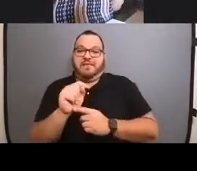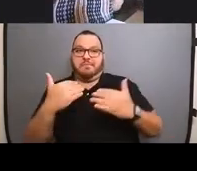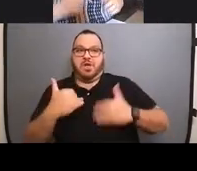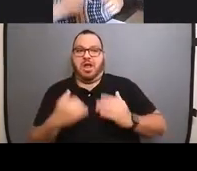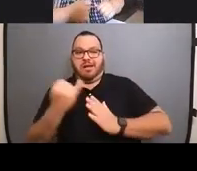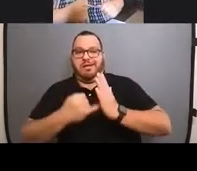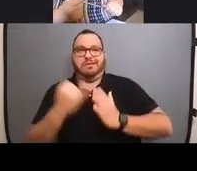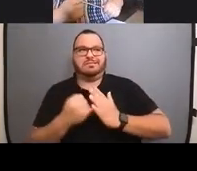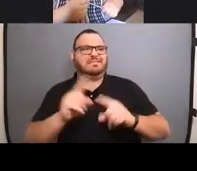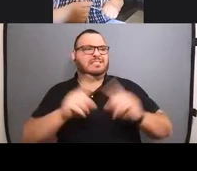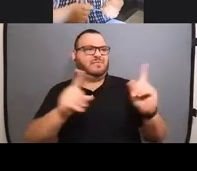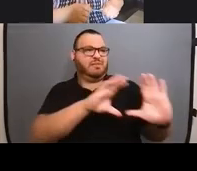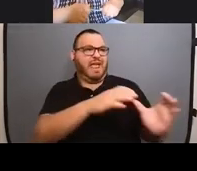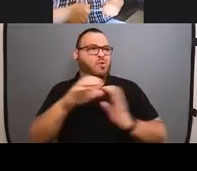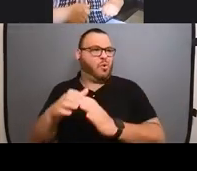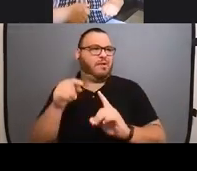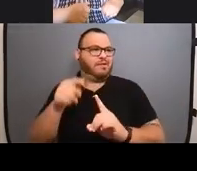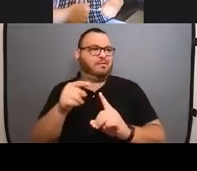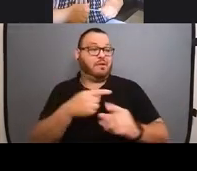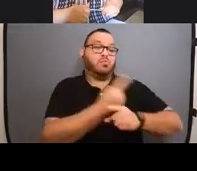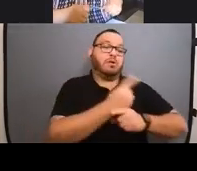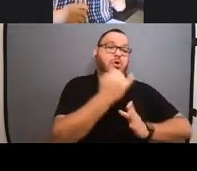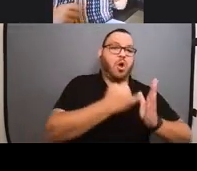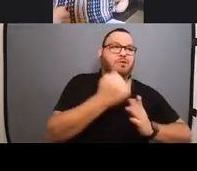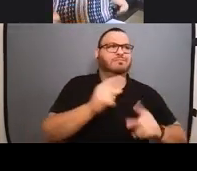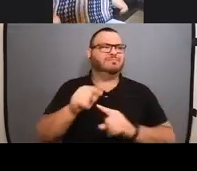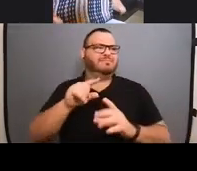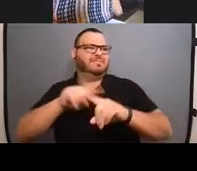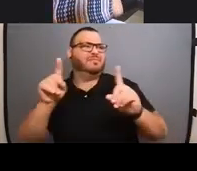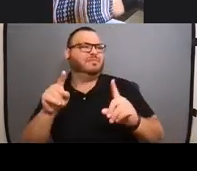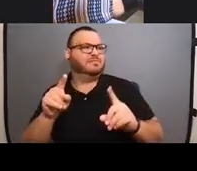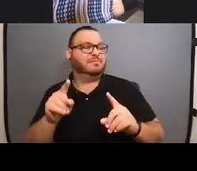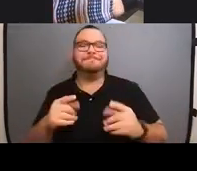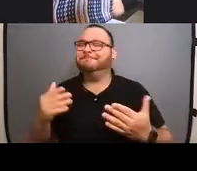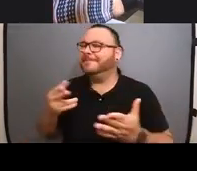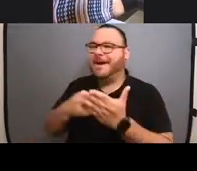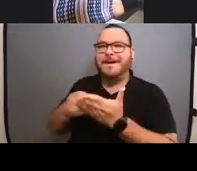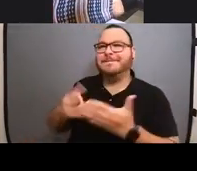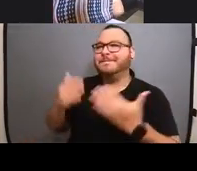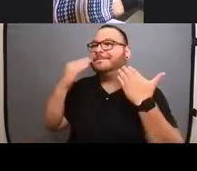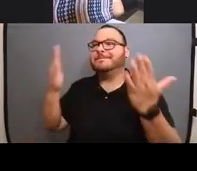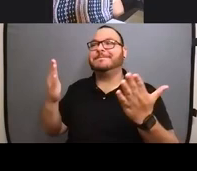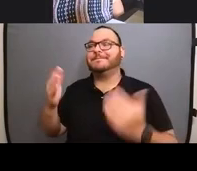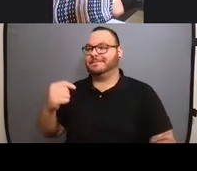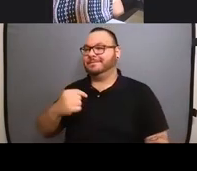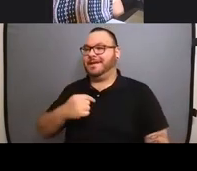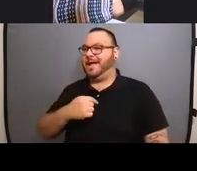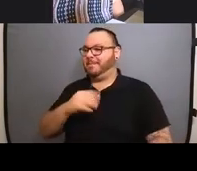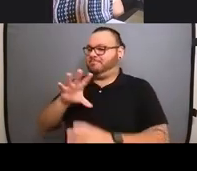regular art? You know, I honestly don't know. I'm, I'm kind of in my own little bubble of the community.